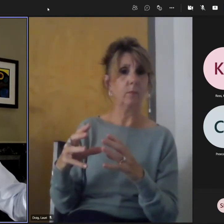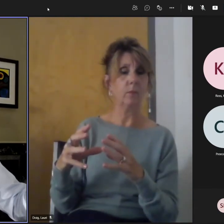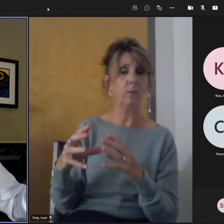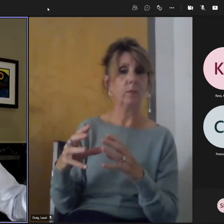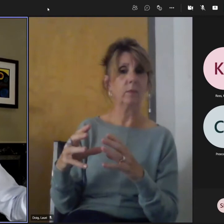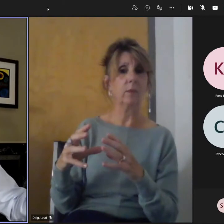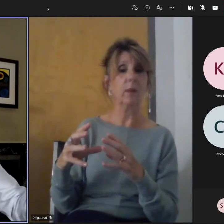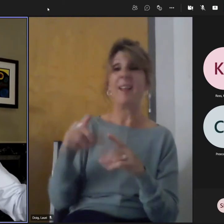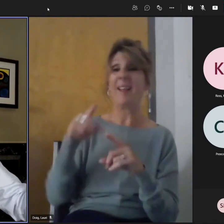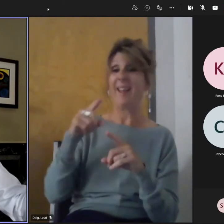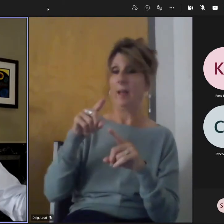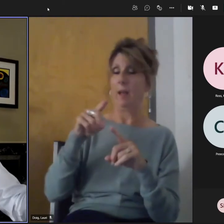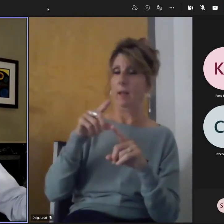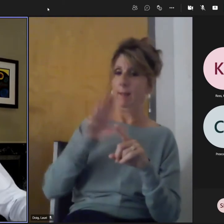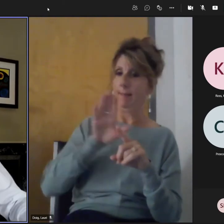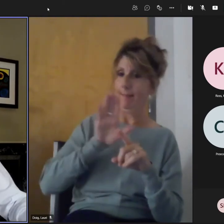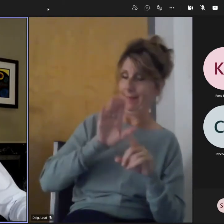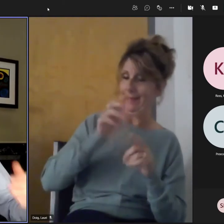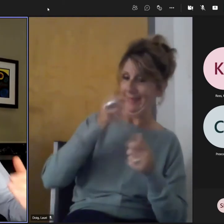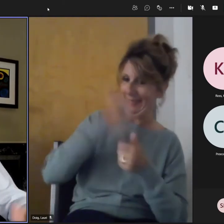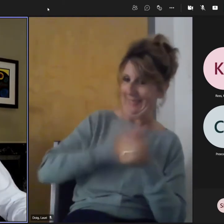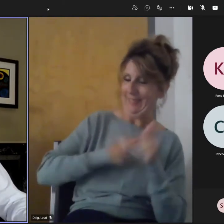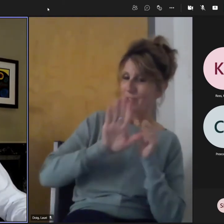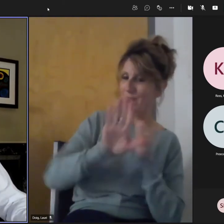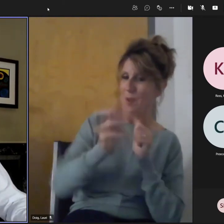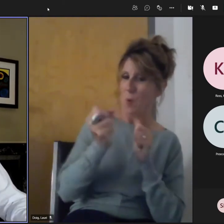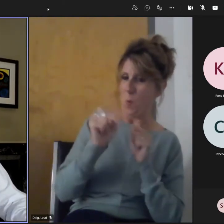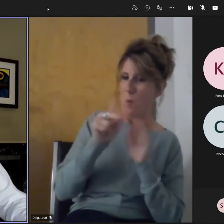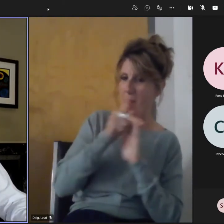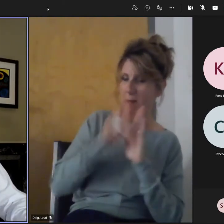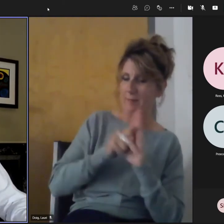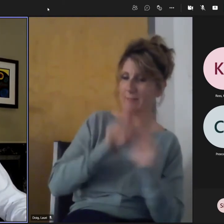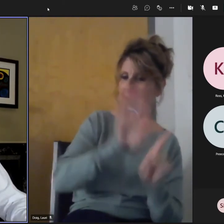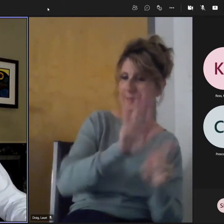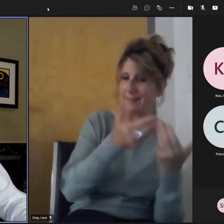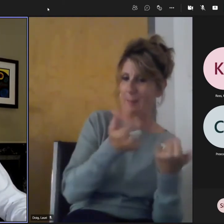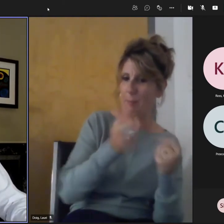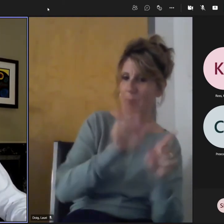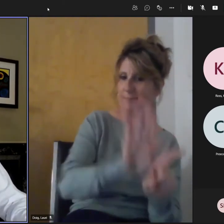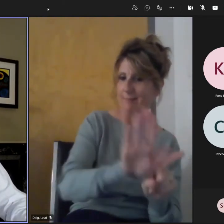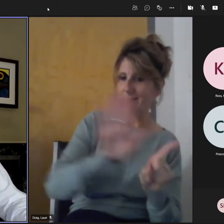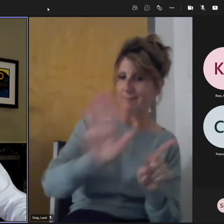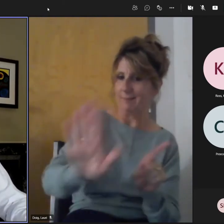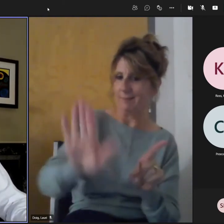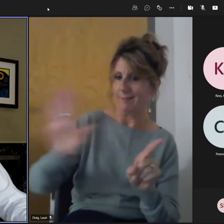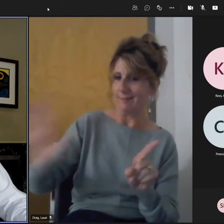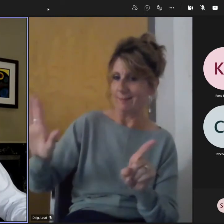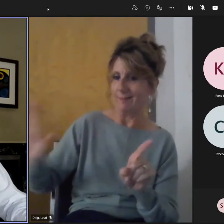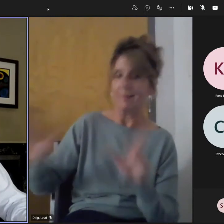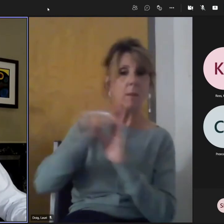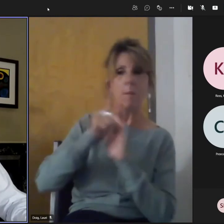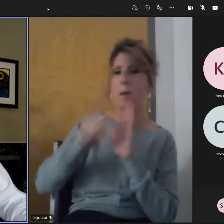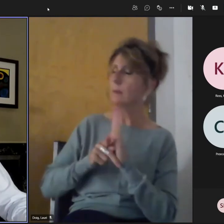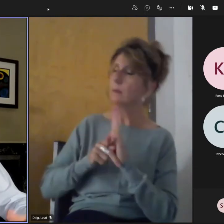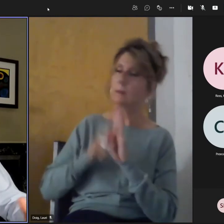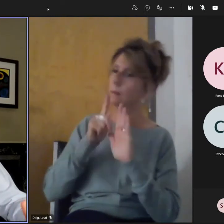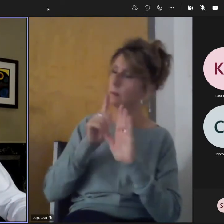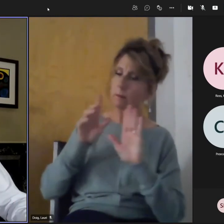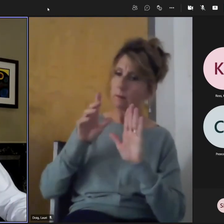been an uphill battle because there hasn't been enough push for those things to be connected. The big